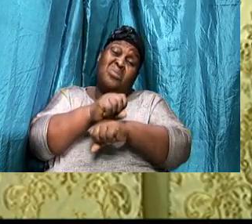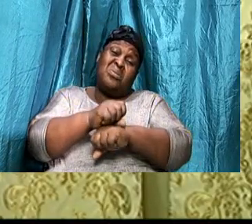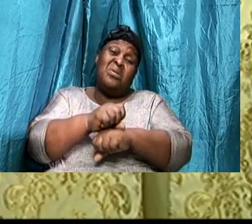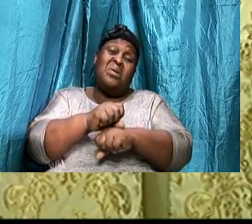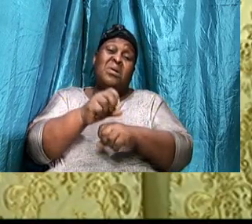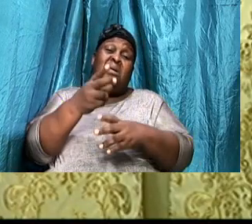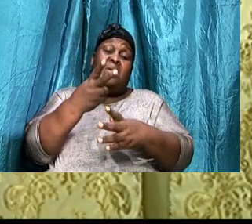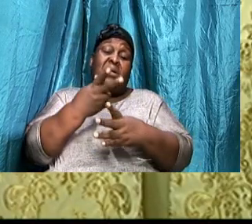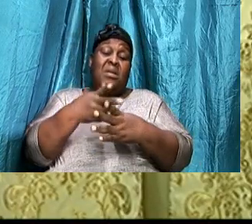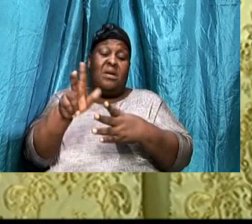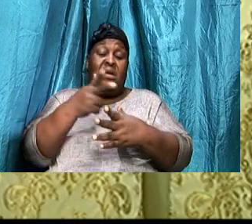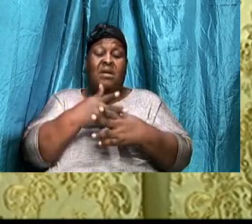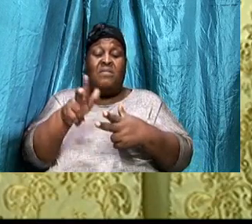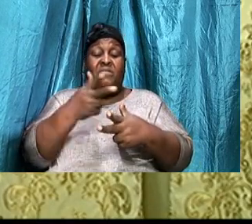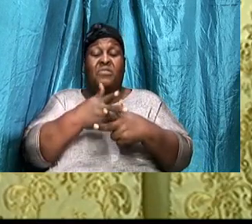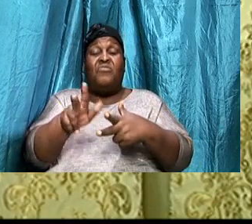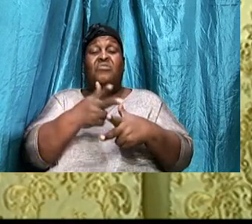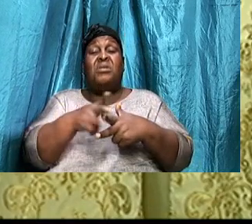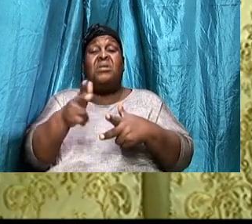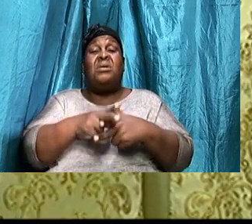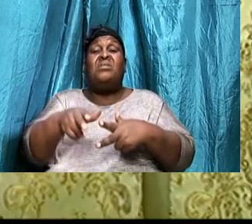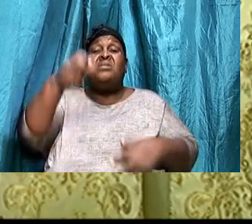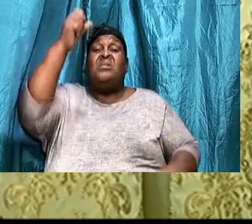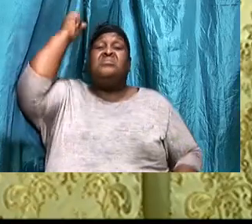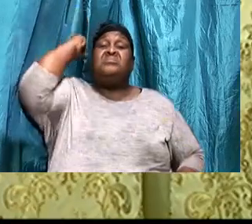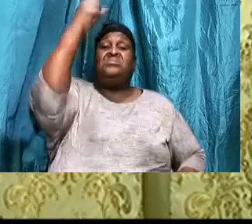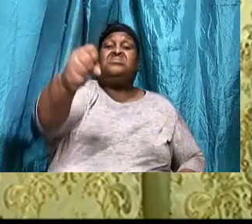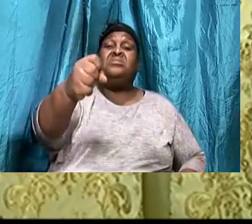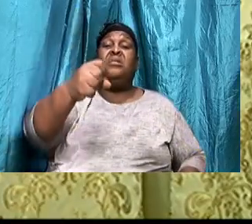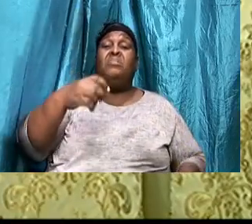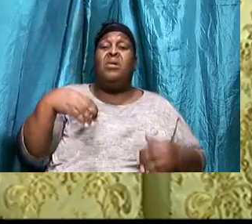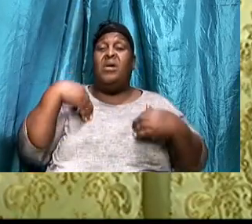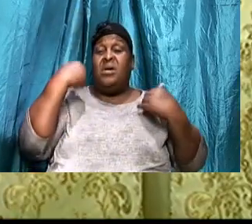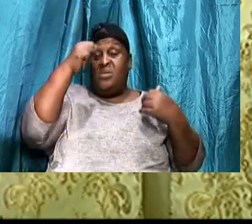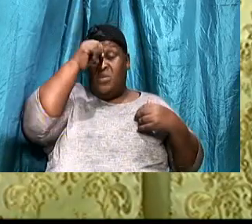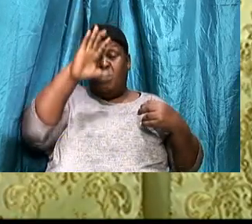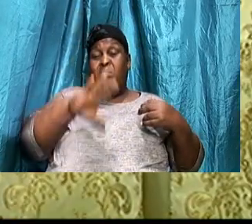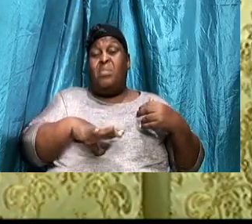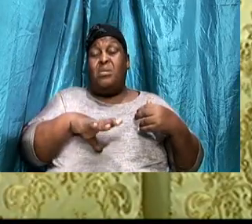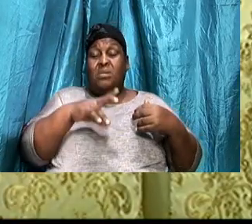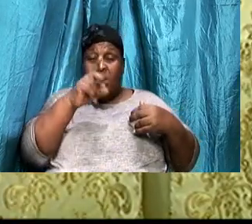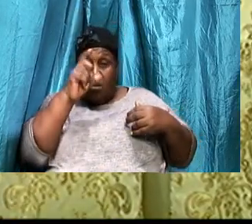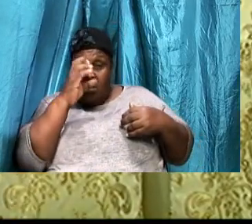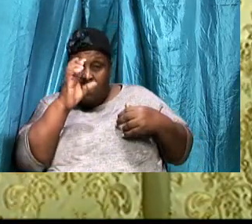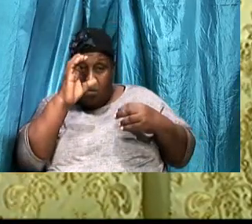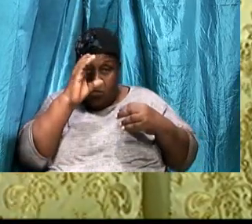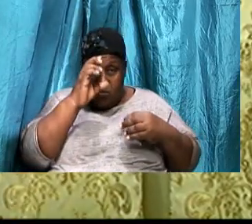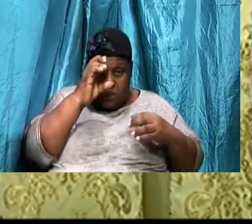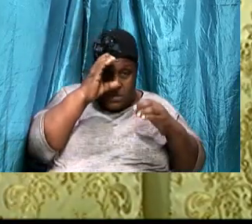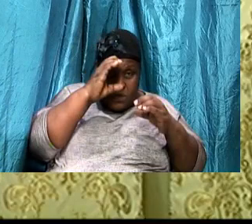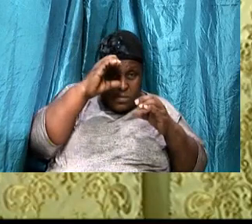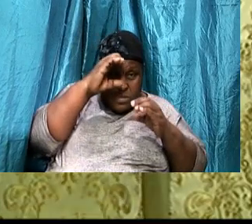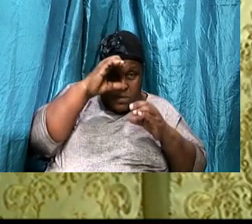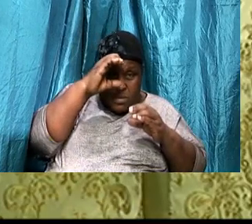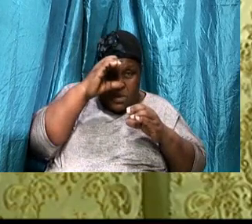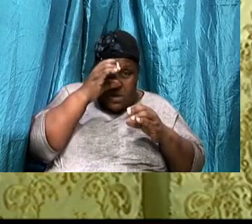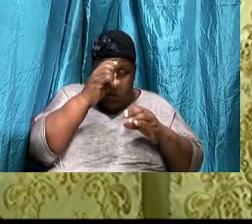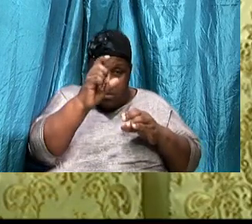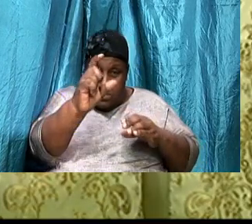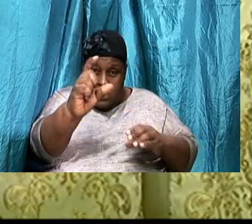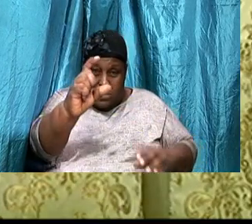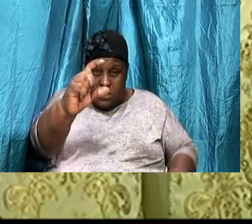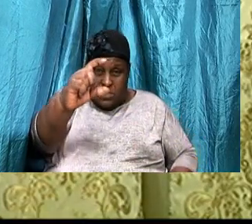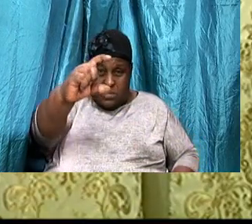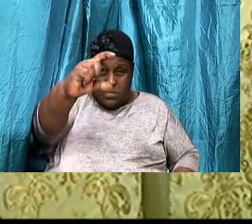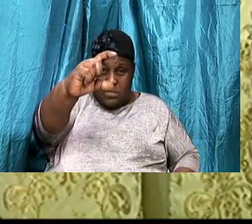they, Stab a young man, And everybody just, Walk past the young man, Who not video, Just walk past the young man, Like anything, So killing is the